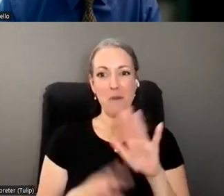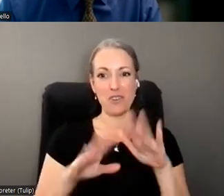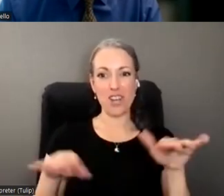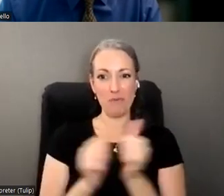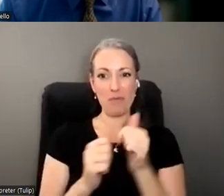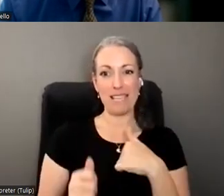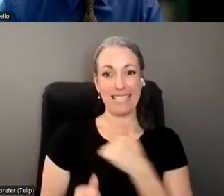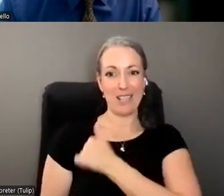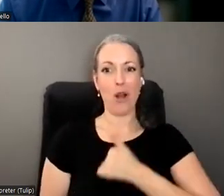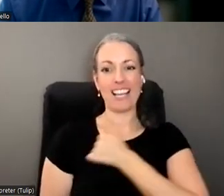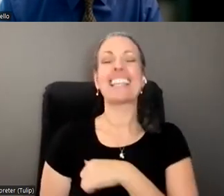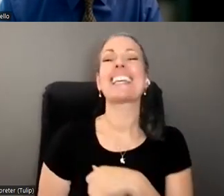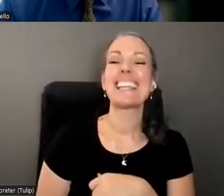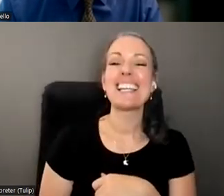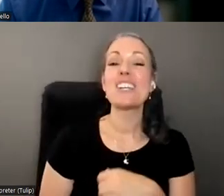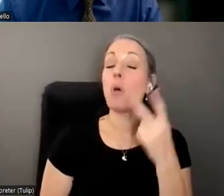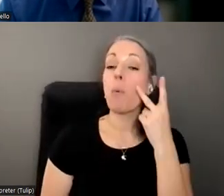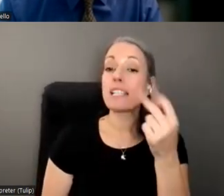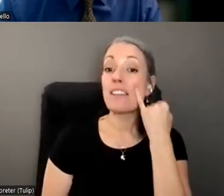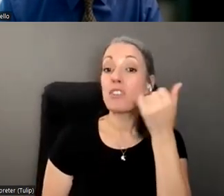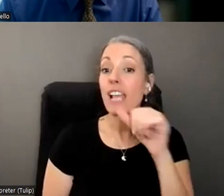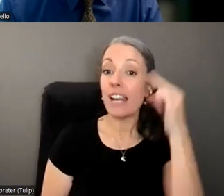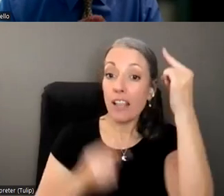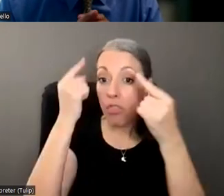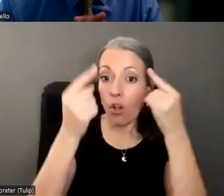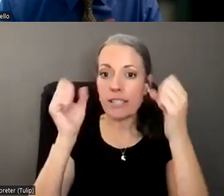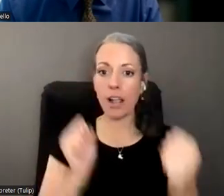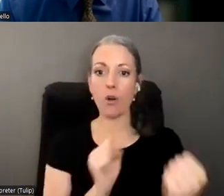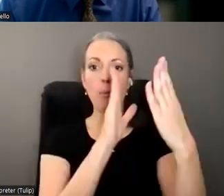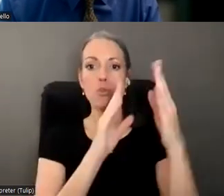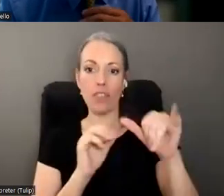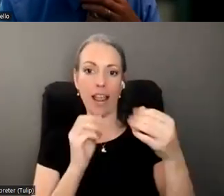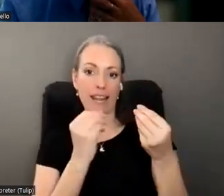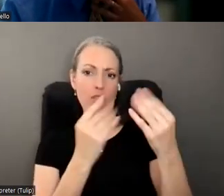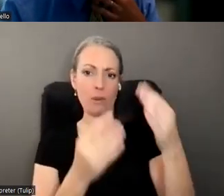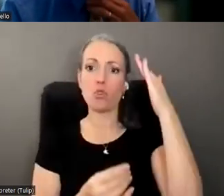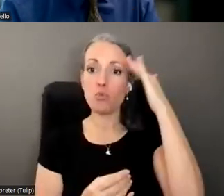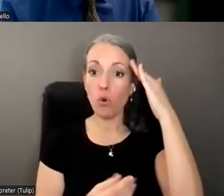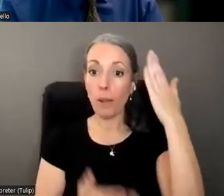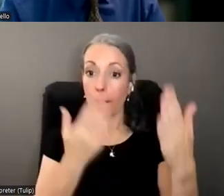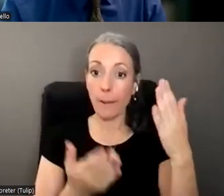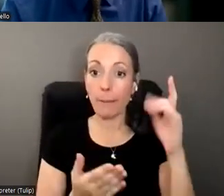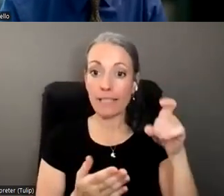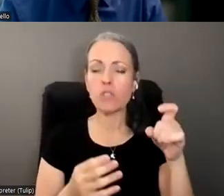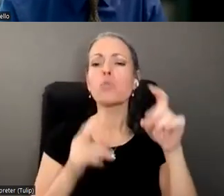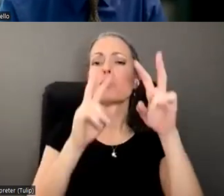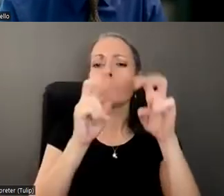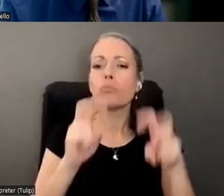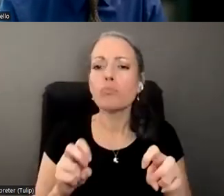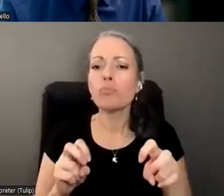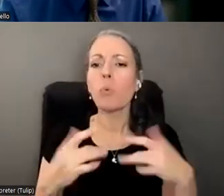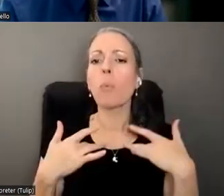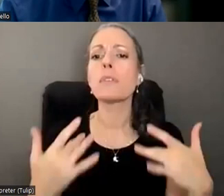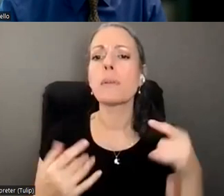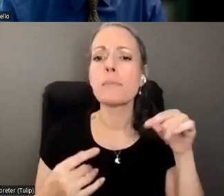and so I just want to see if there's any thoughts that how you would approach with that information, knowing that there may need to be an investigation to that effect.